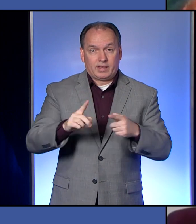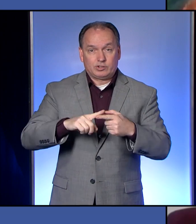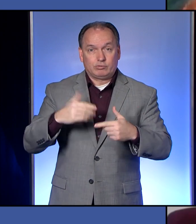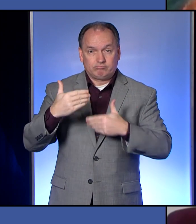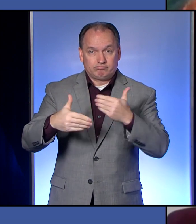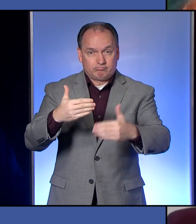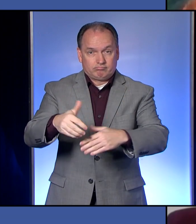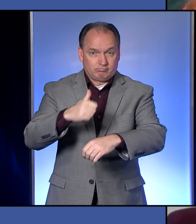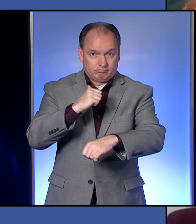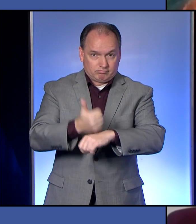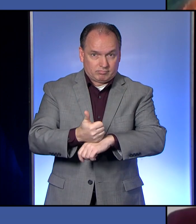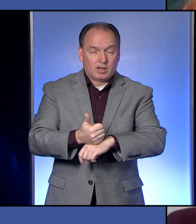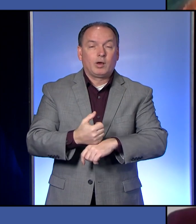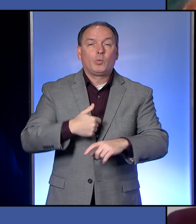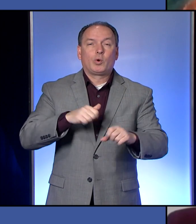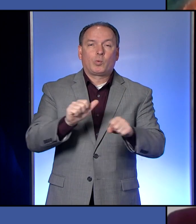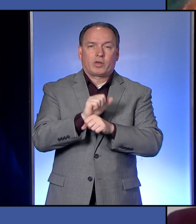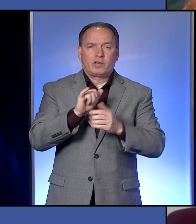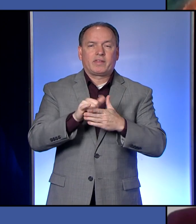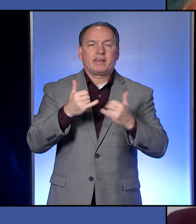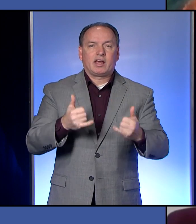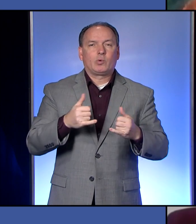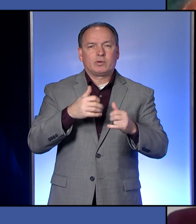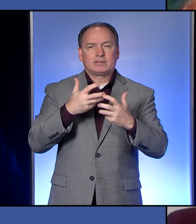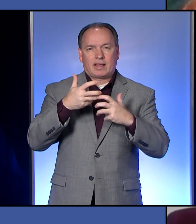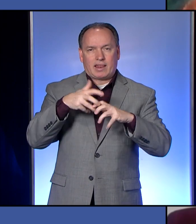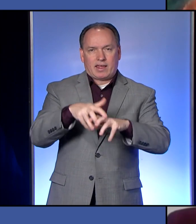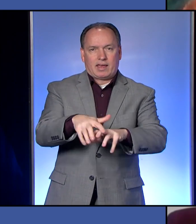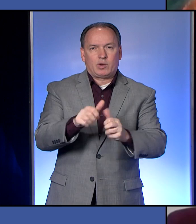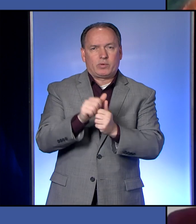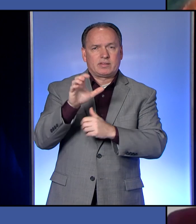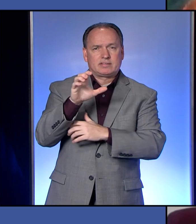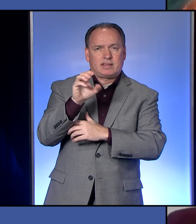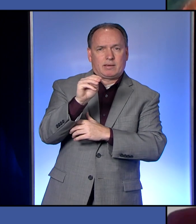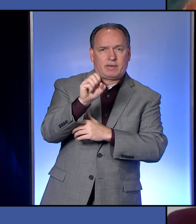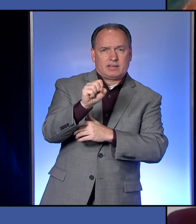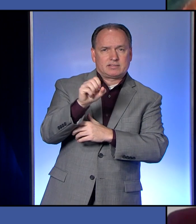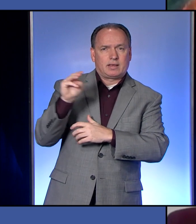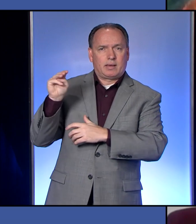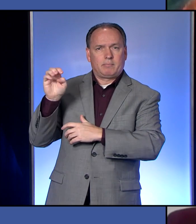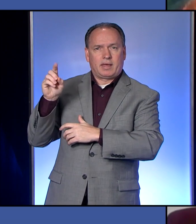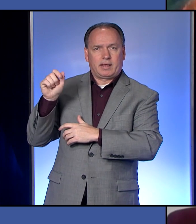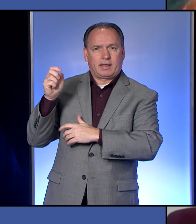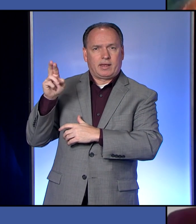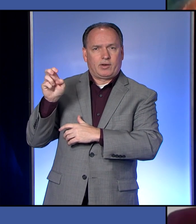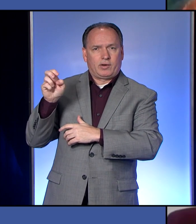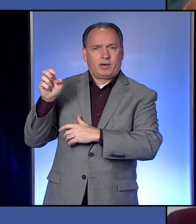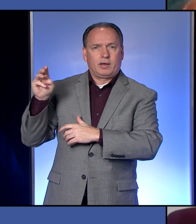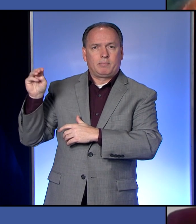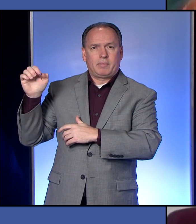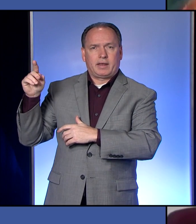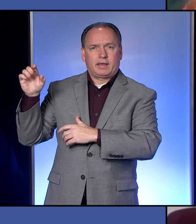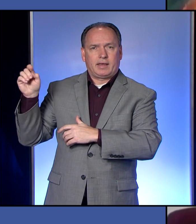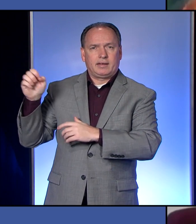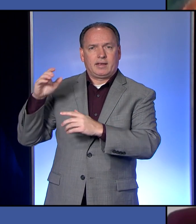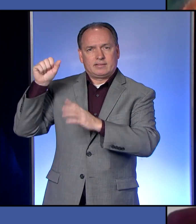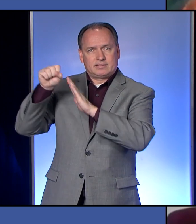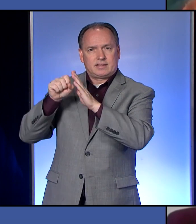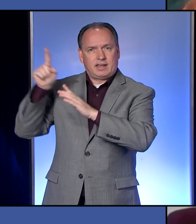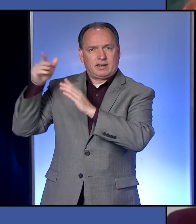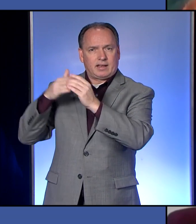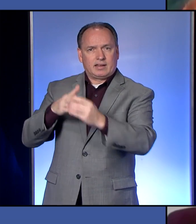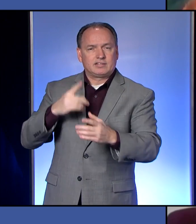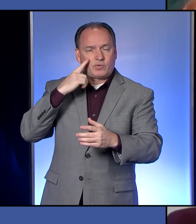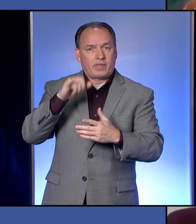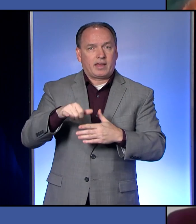are working on those right now. We are staying in alignment with CMS, Medicare, Medicaid, and the state guidance with that as we, um, again,